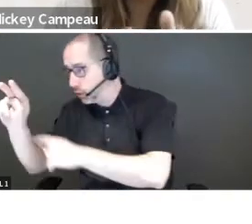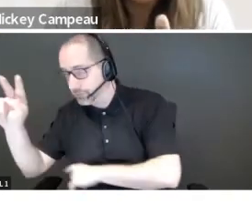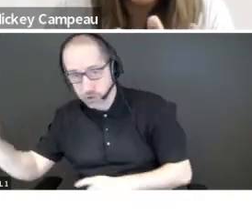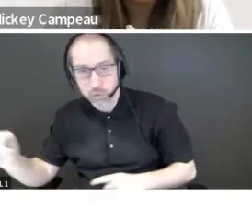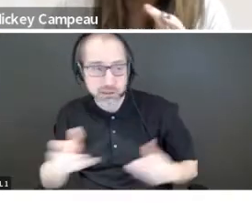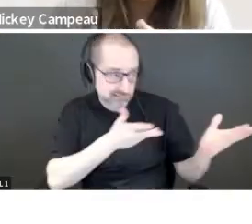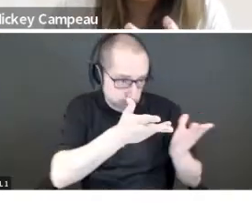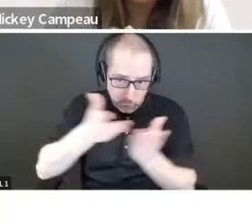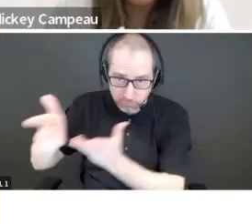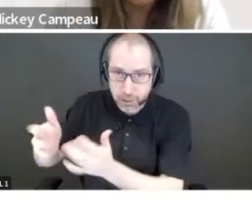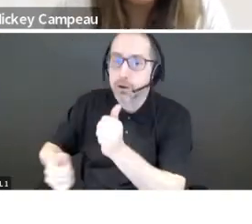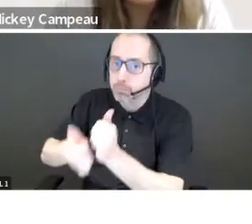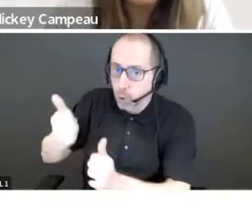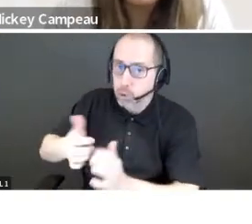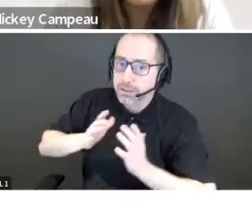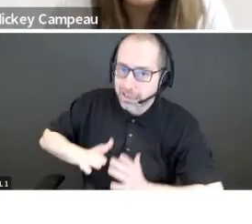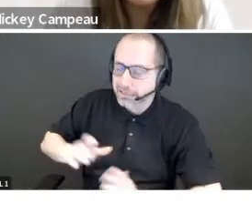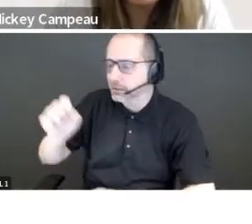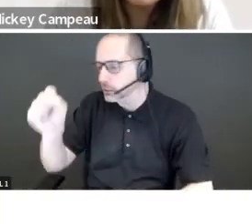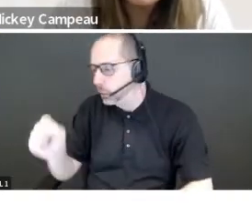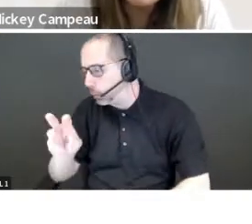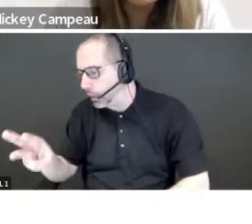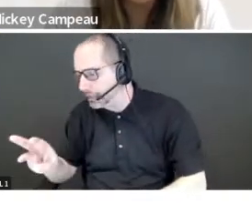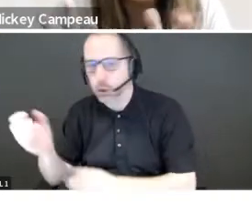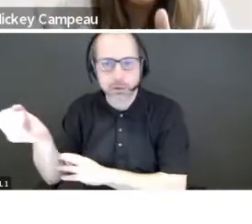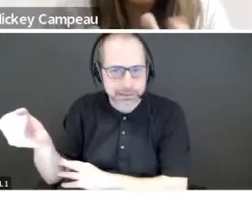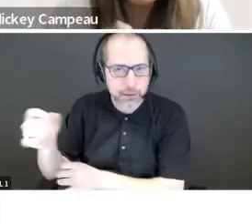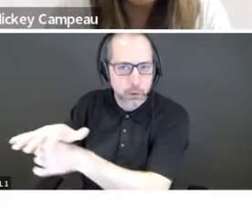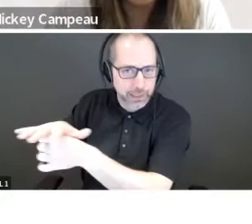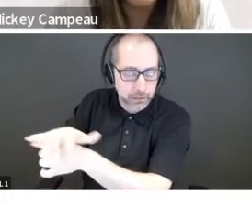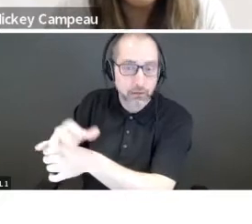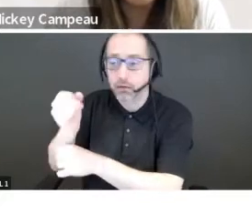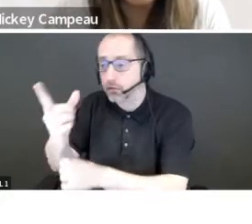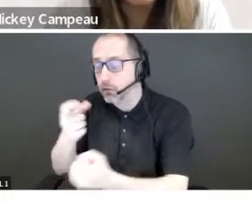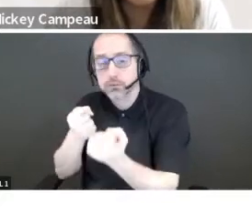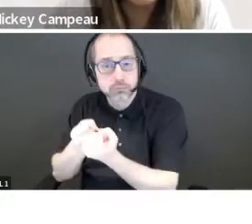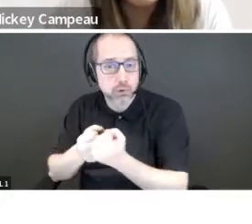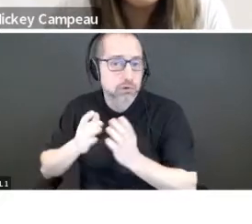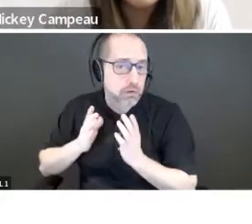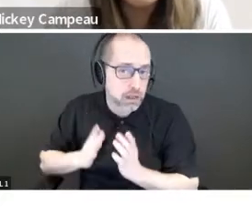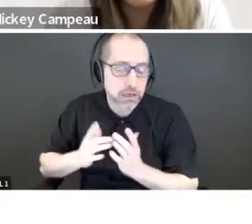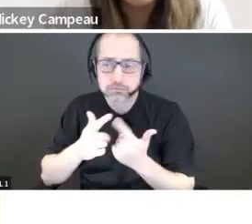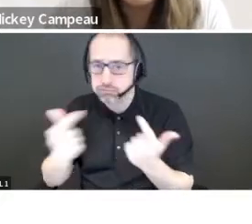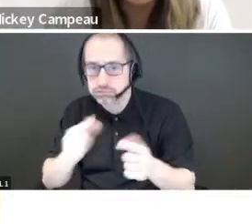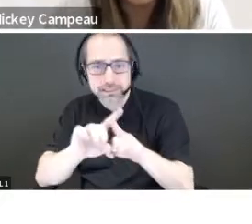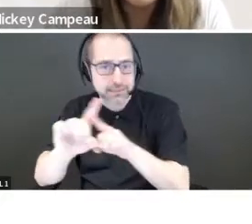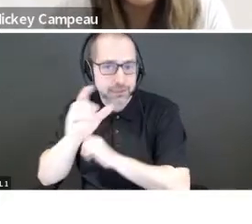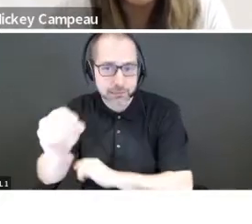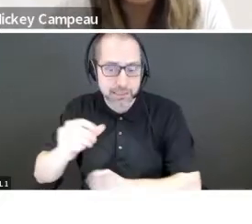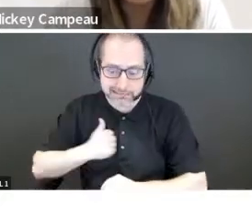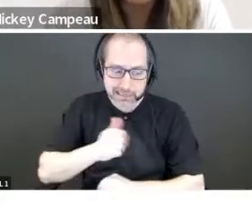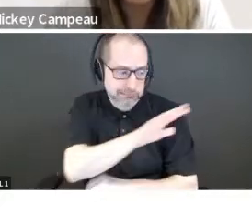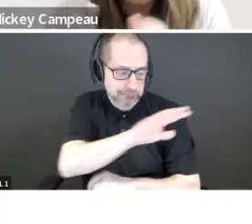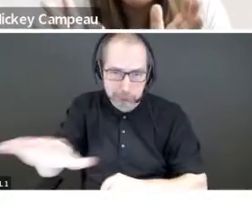most of our clients are in the Southwestern Ontario region, however, we do work with a lot of different companies all over